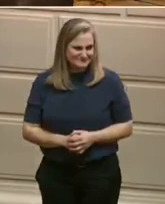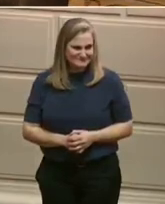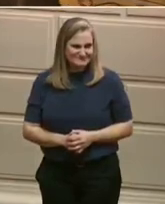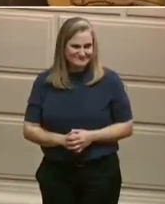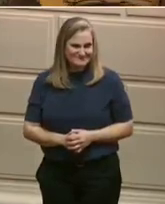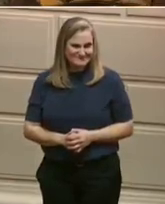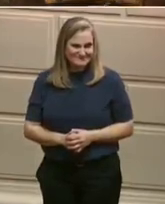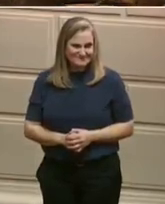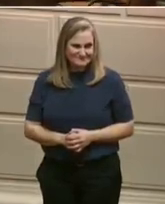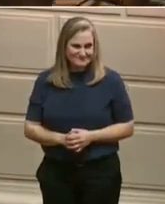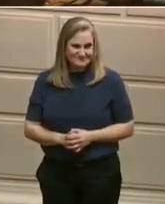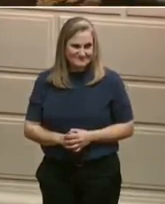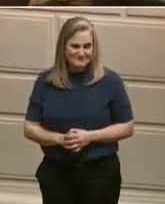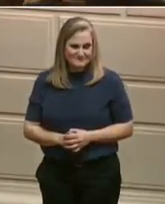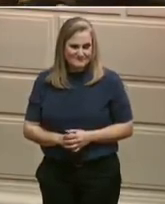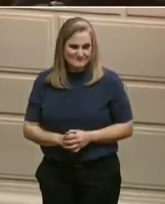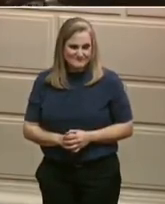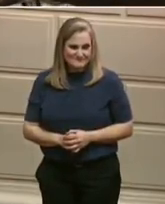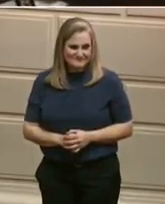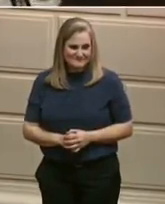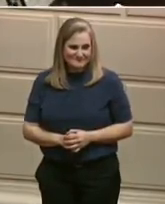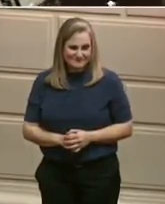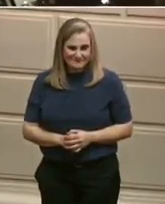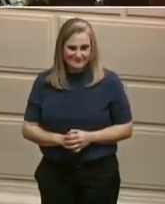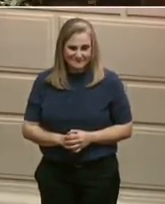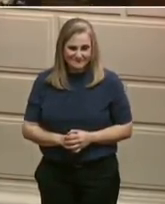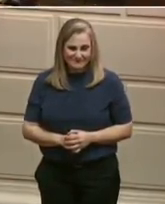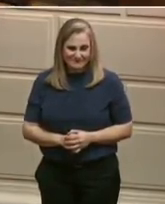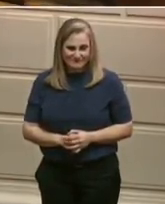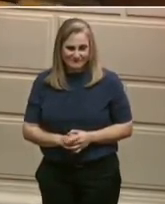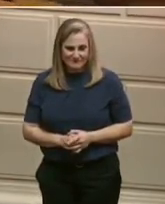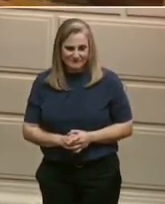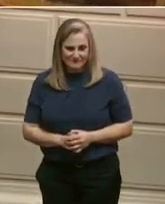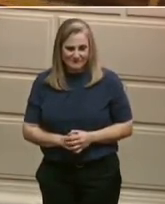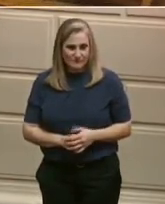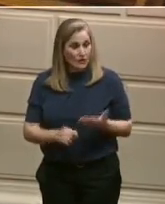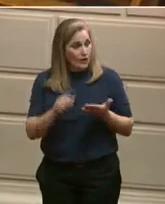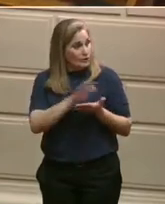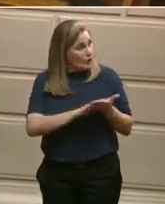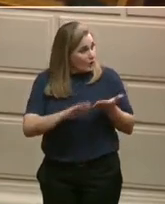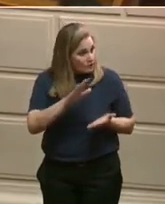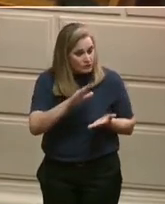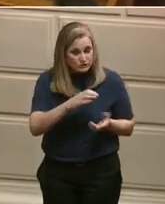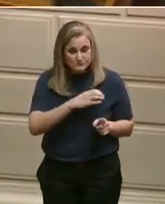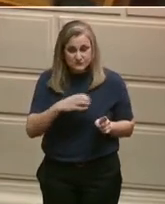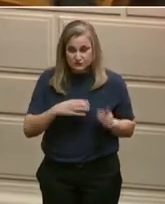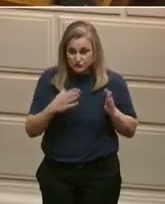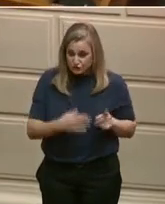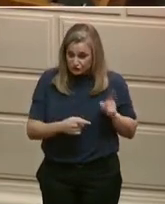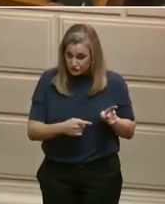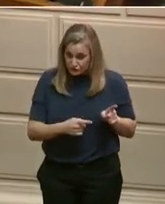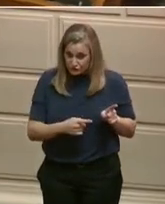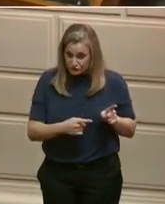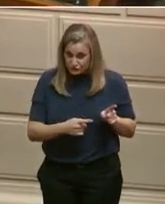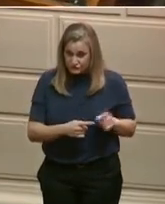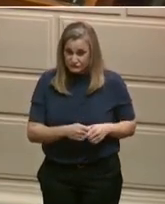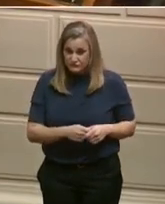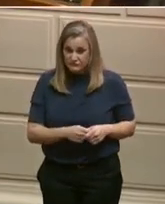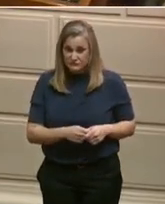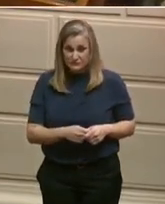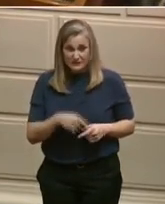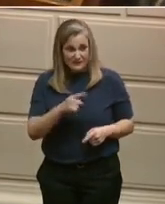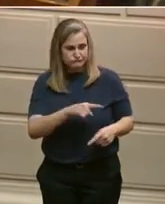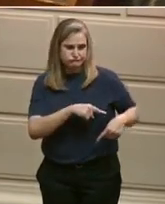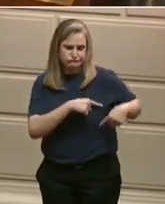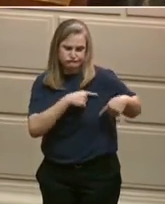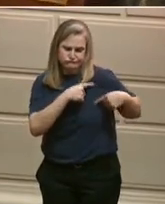Post-Secondary Commissioner Shannon Gilkey, who has over 15 years of service and education with 10 of